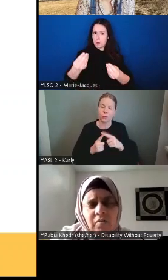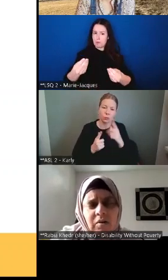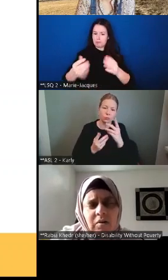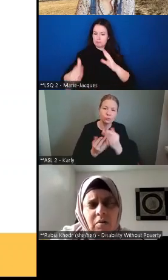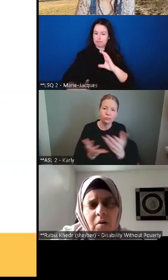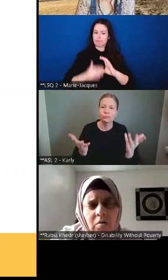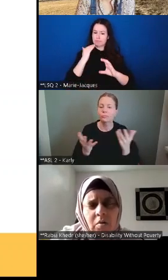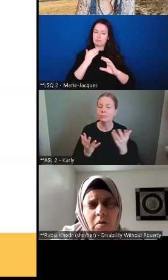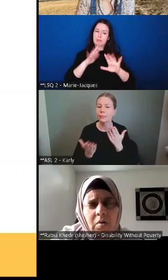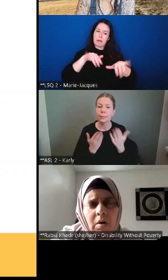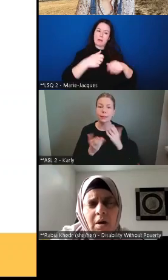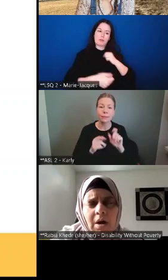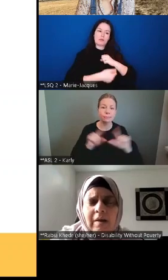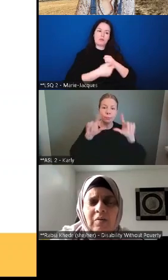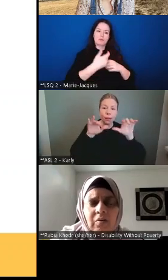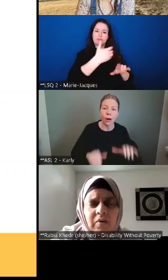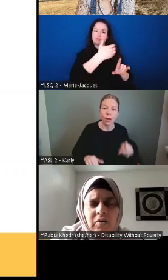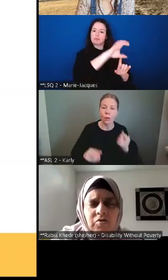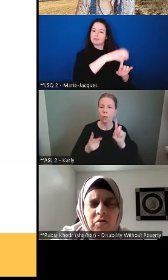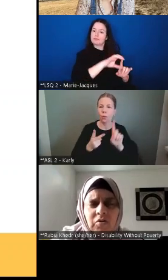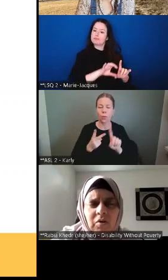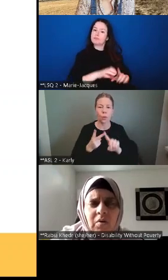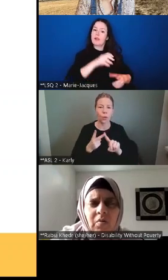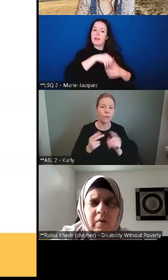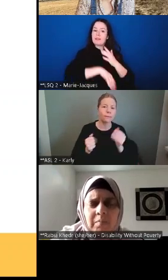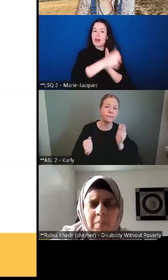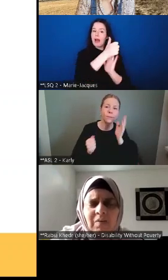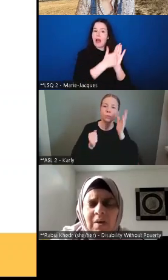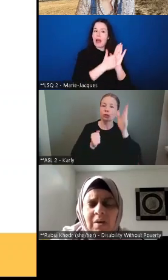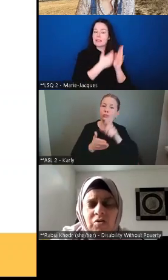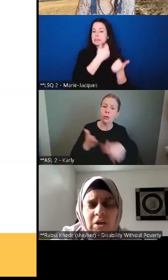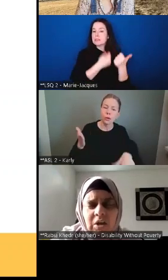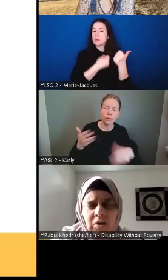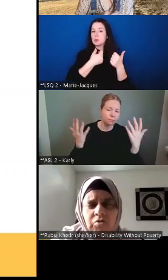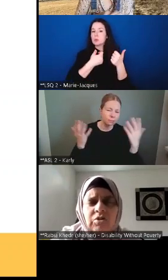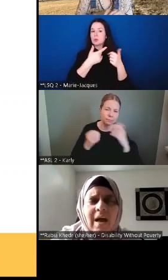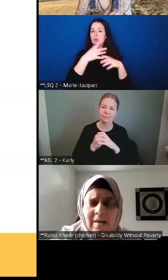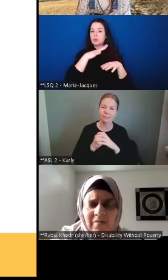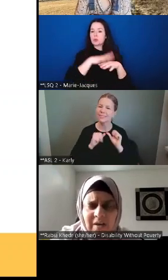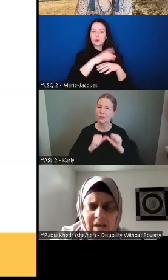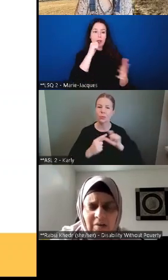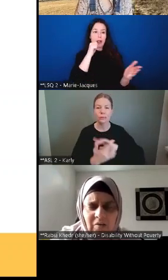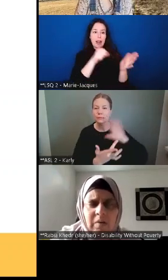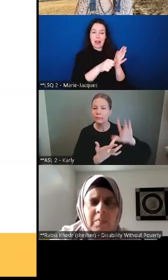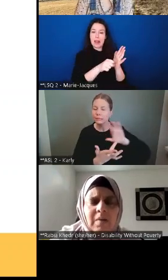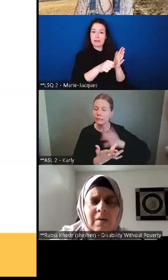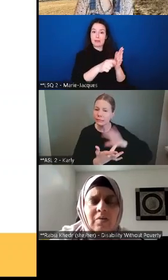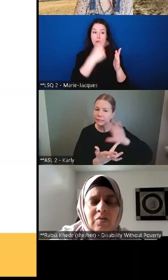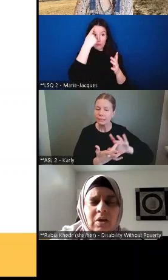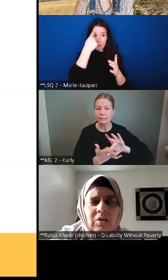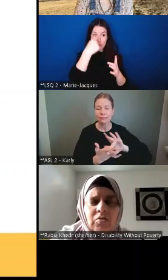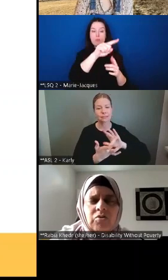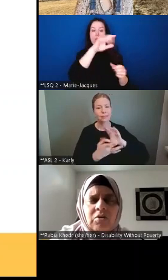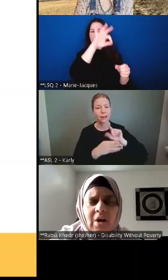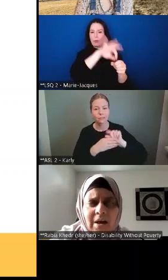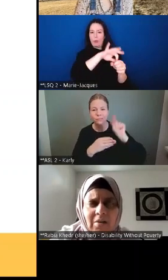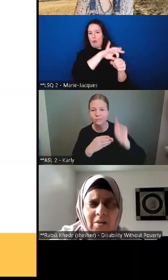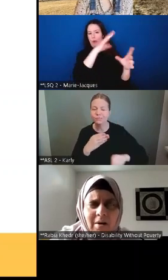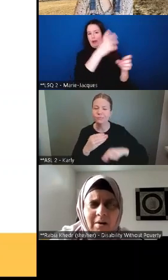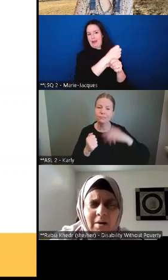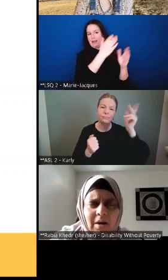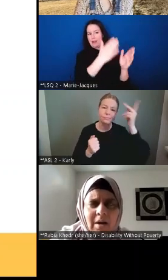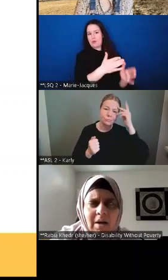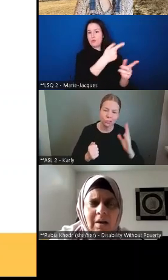to connect with your local elected officials we must continue to advocate we must continue to